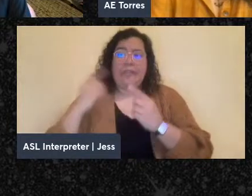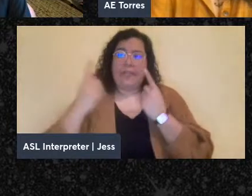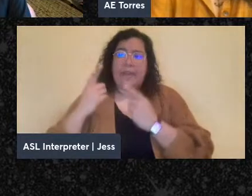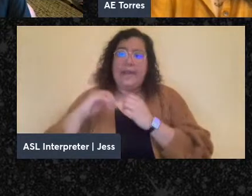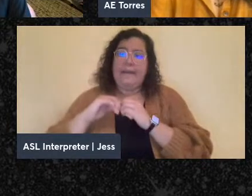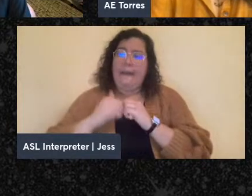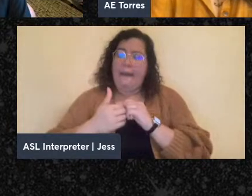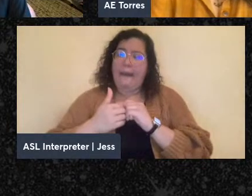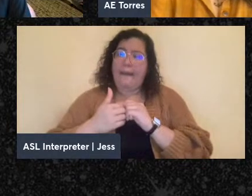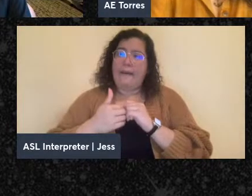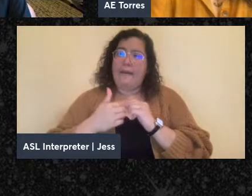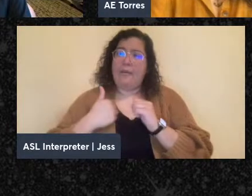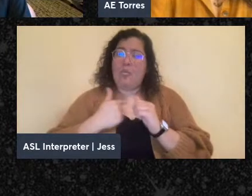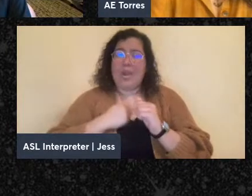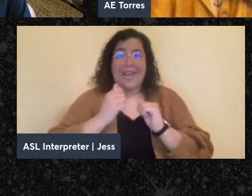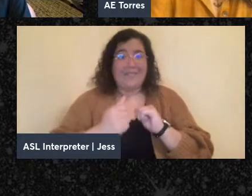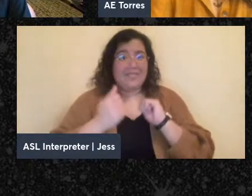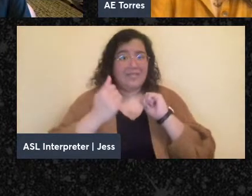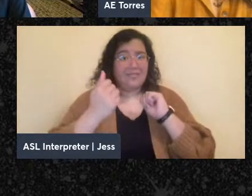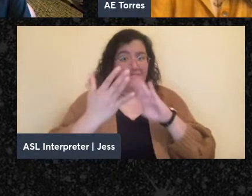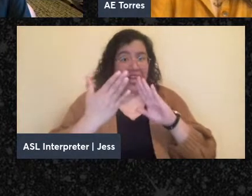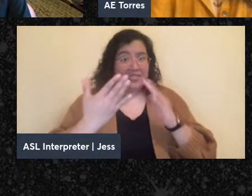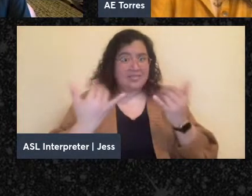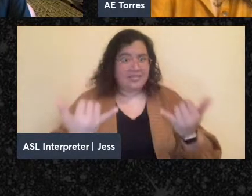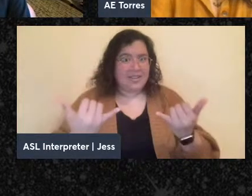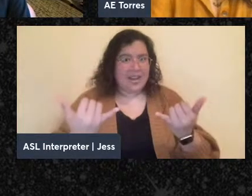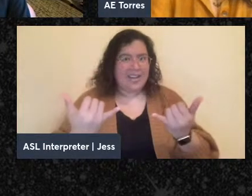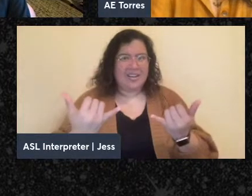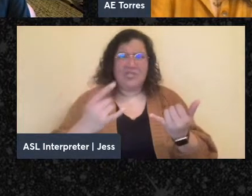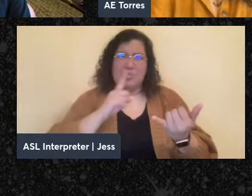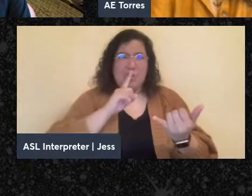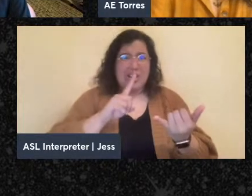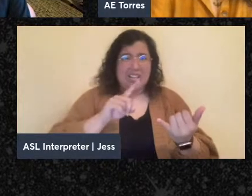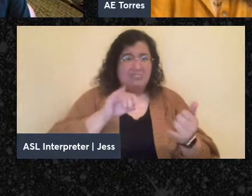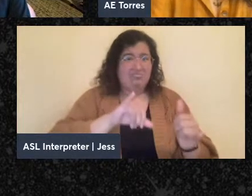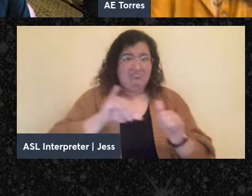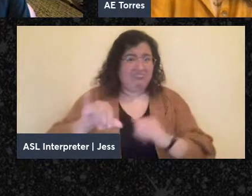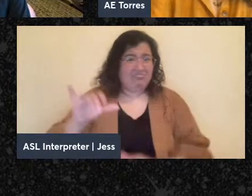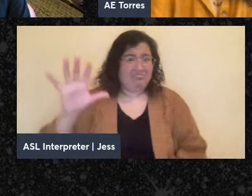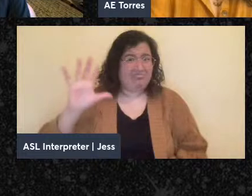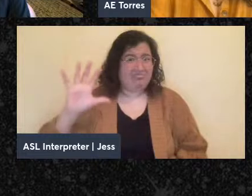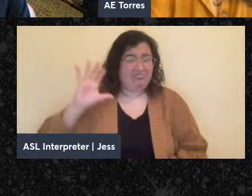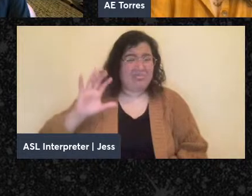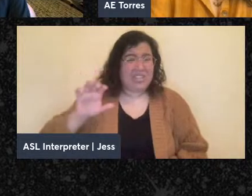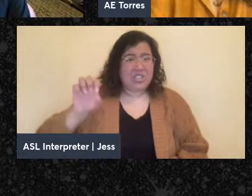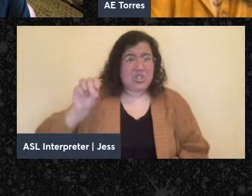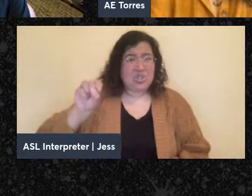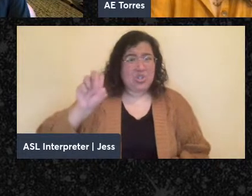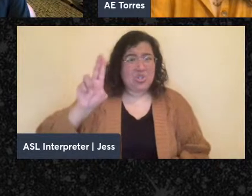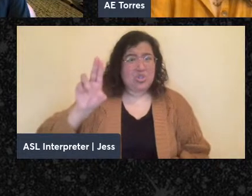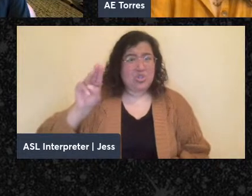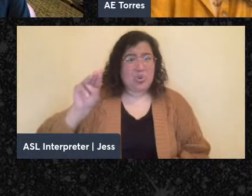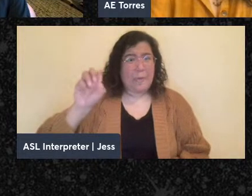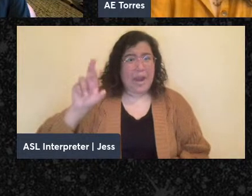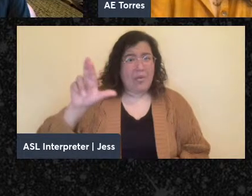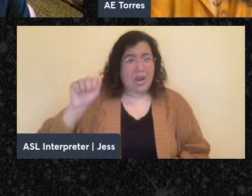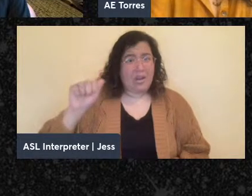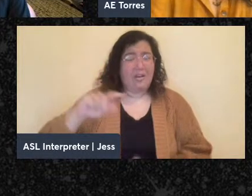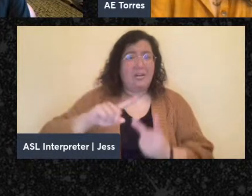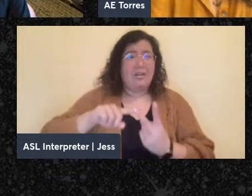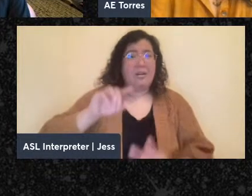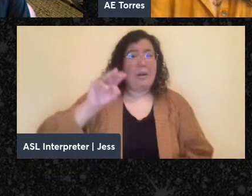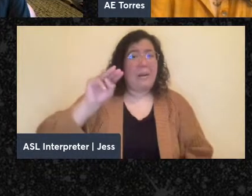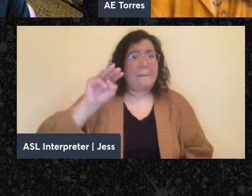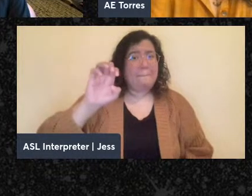what we have to face today is not so different from what was faced in Sumeria or Mesopotamia or ancient